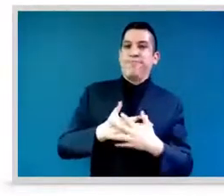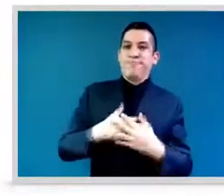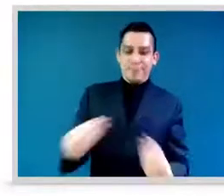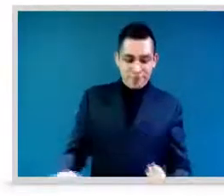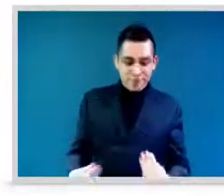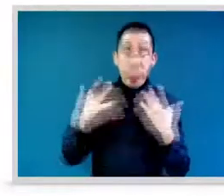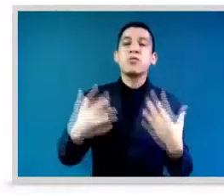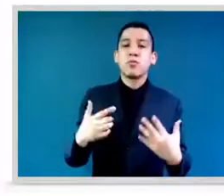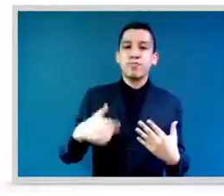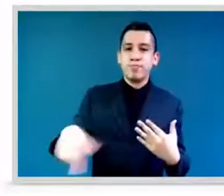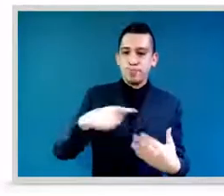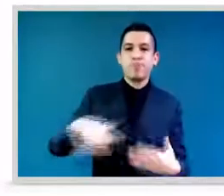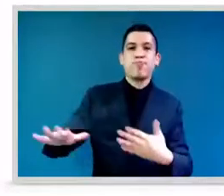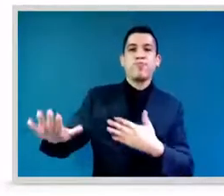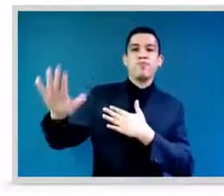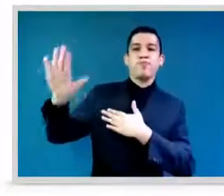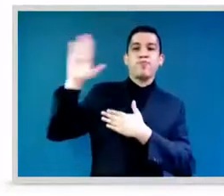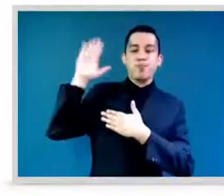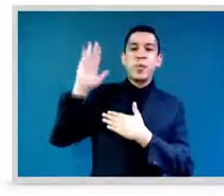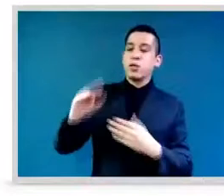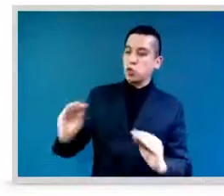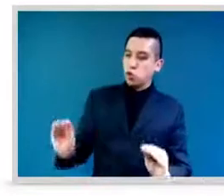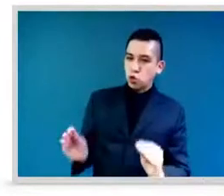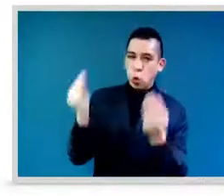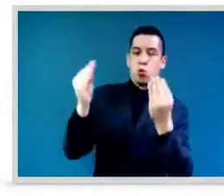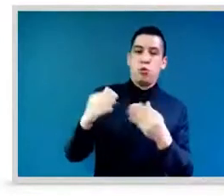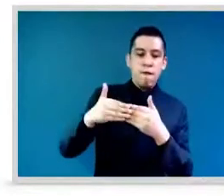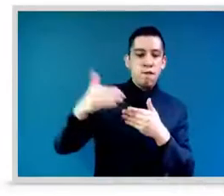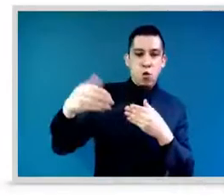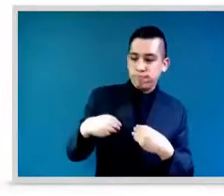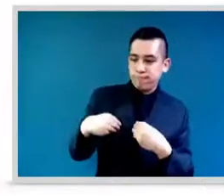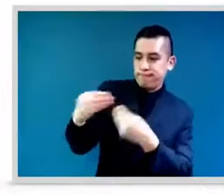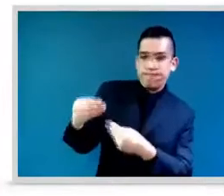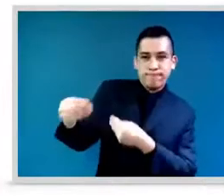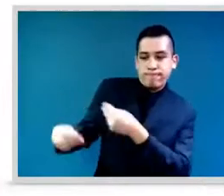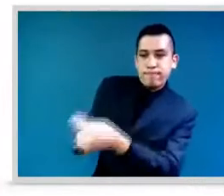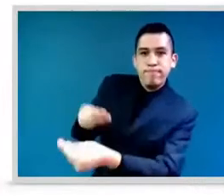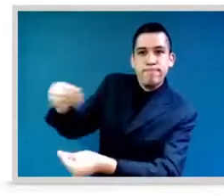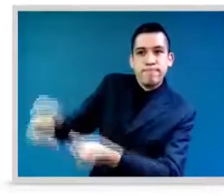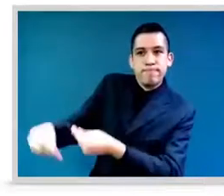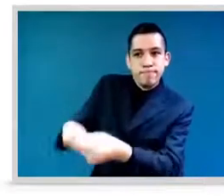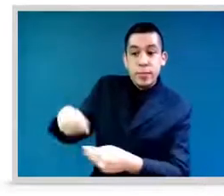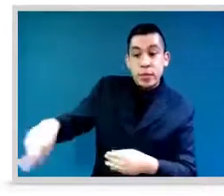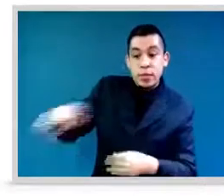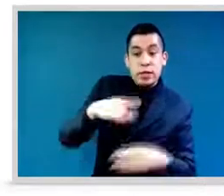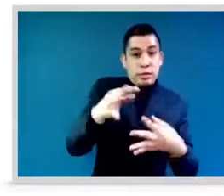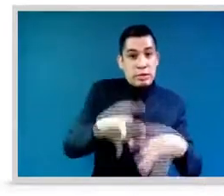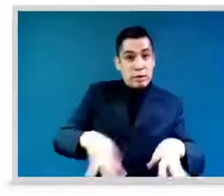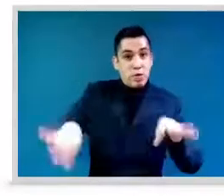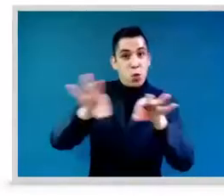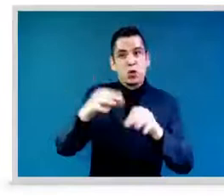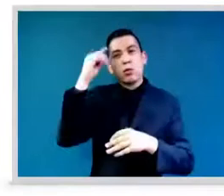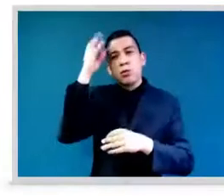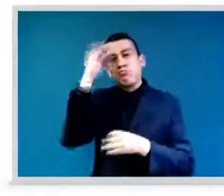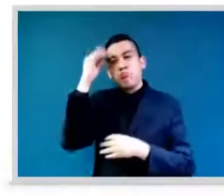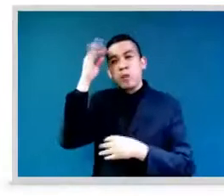young people who are going to come. Dicho this, I would also like think that the liderazgo of women, of all women, has to